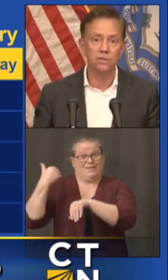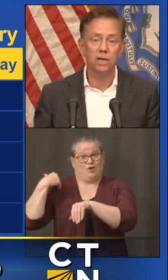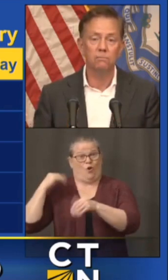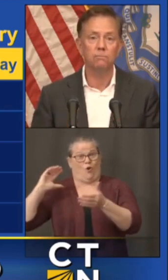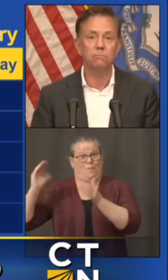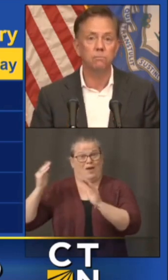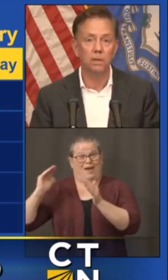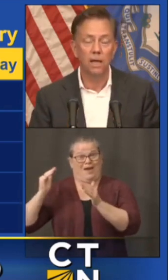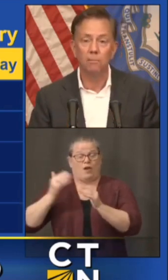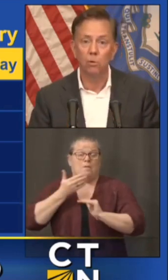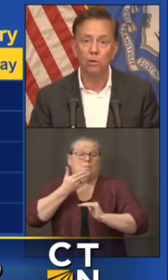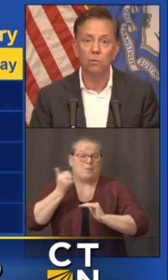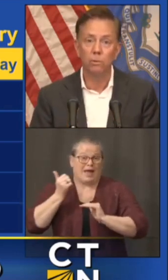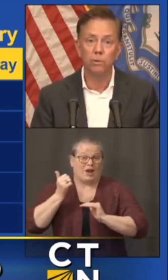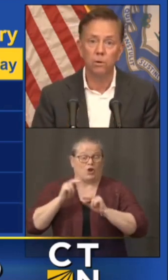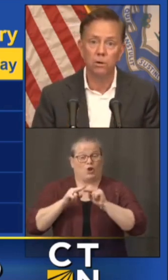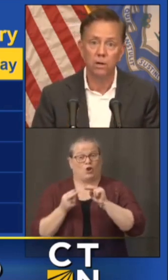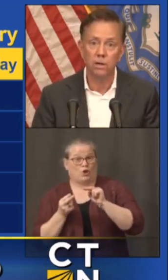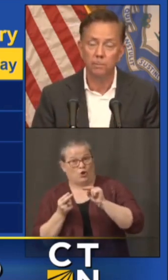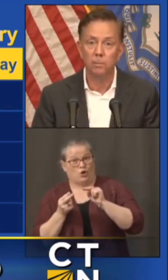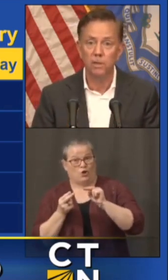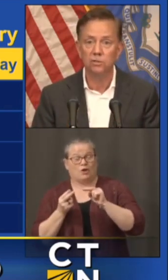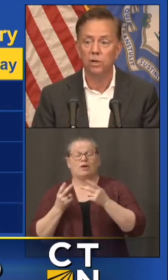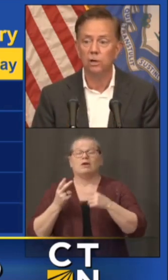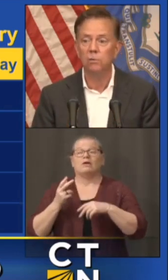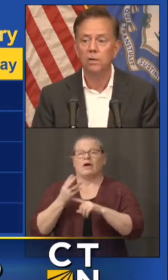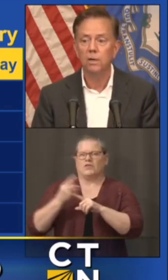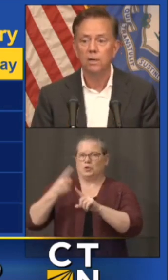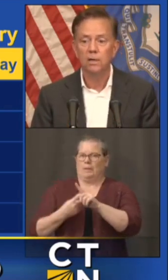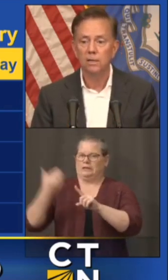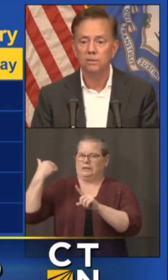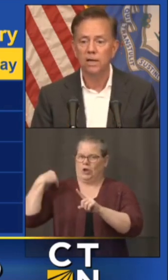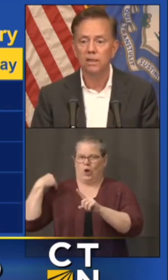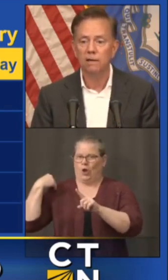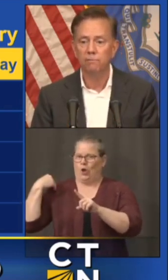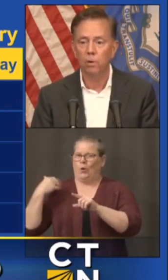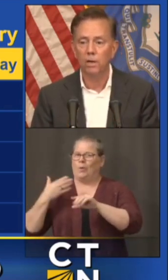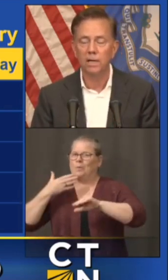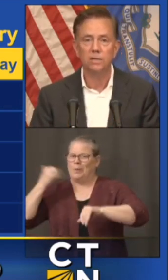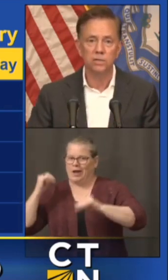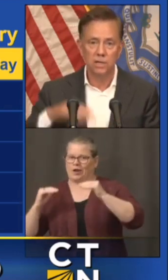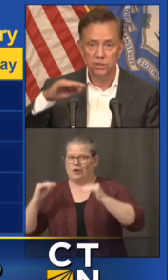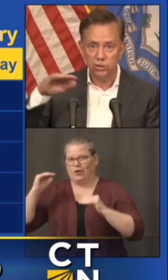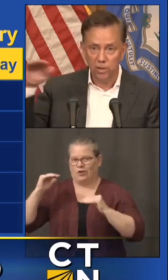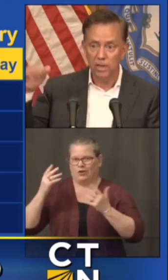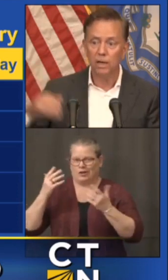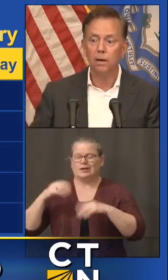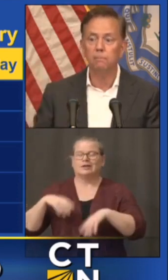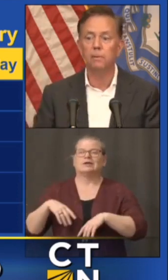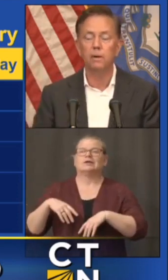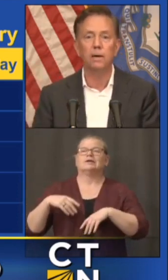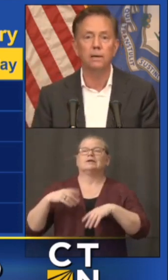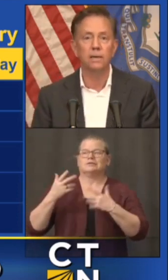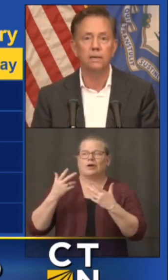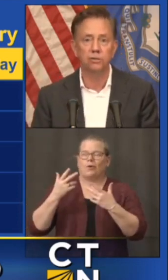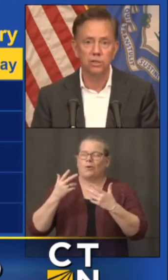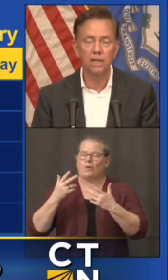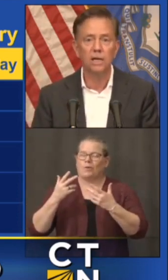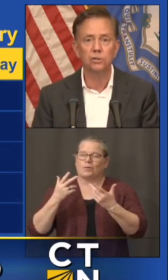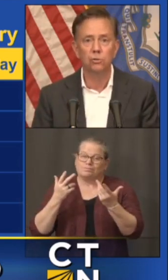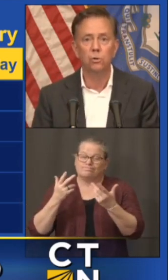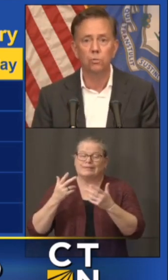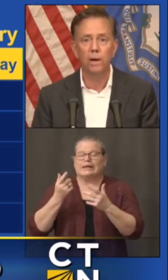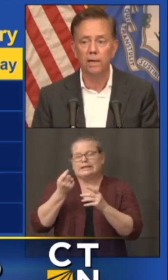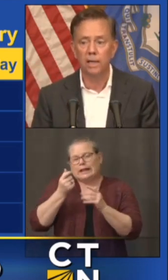can tell you it's not a lot more than where we were a couple of months ago take that for what it is it's trending up in a